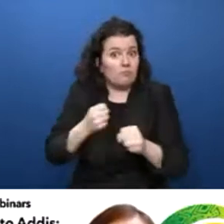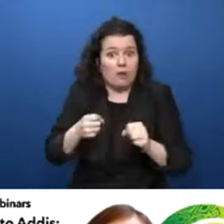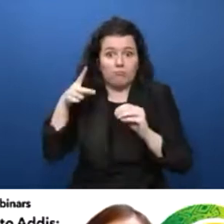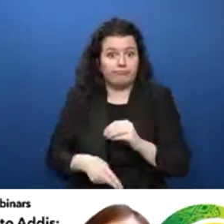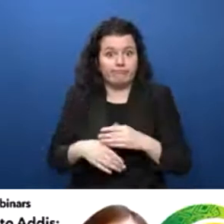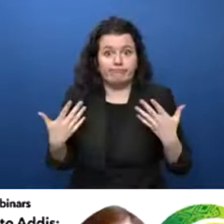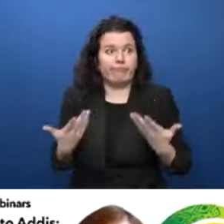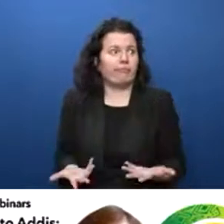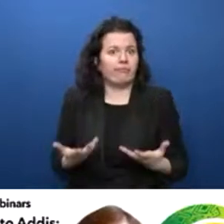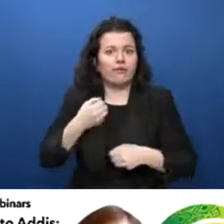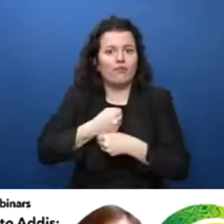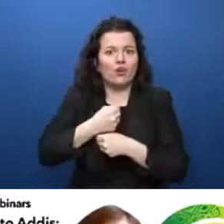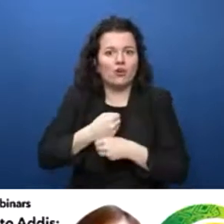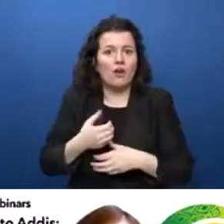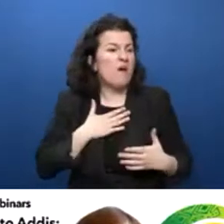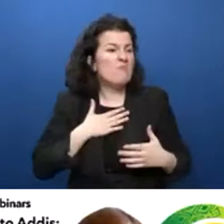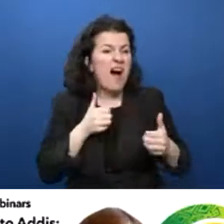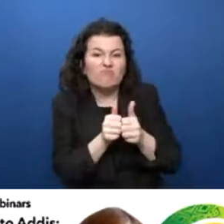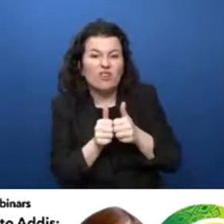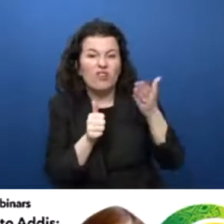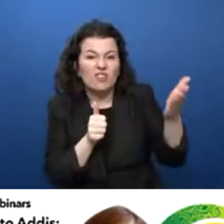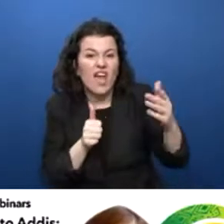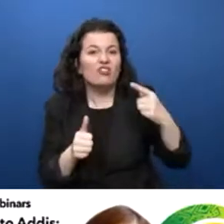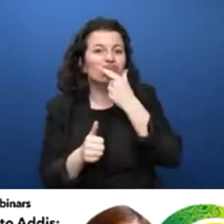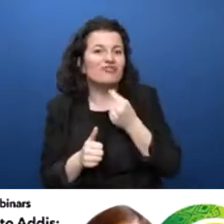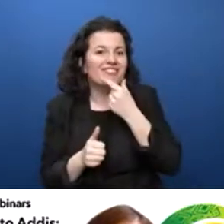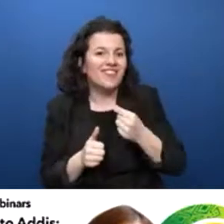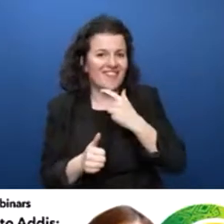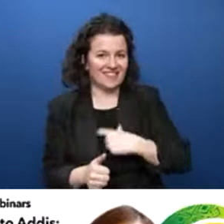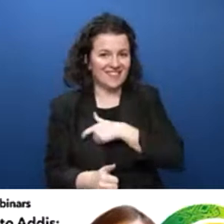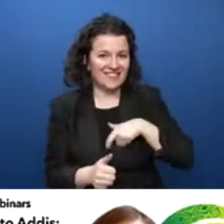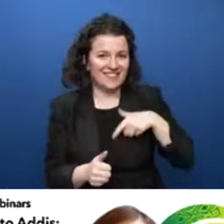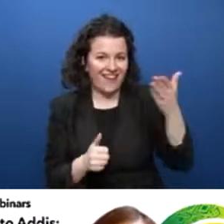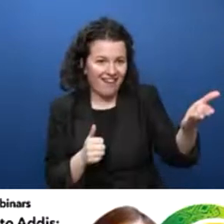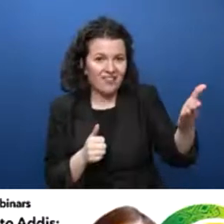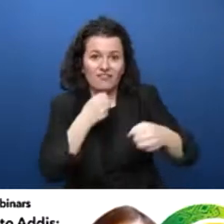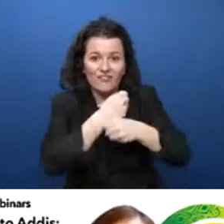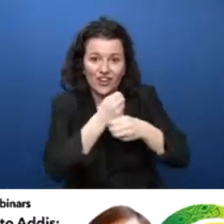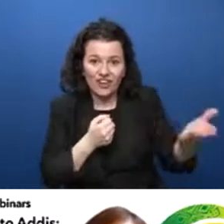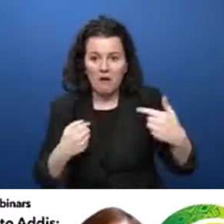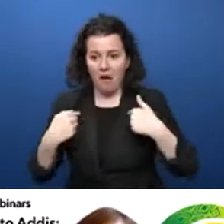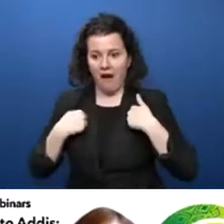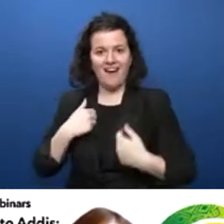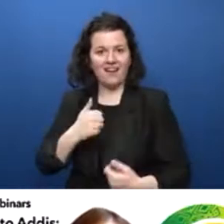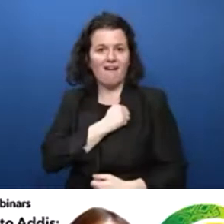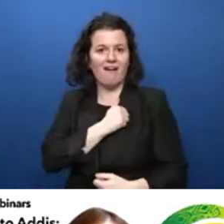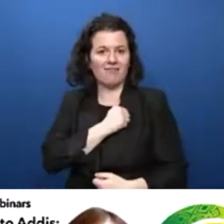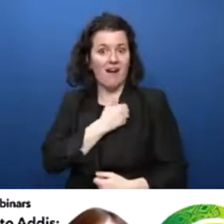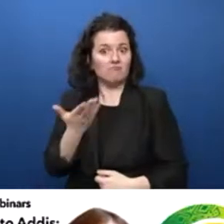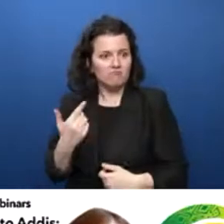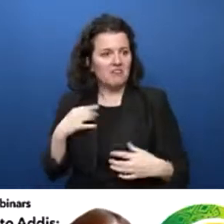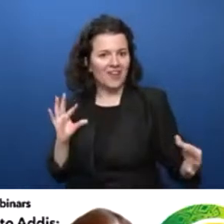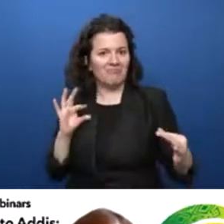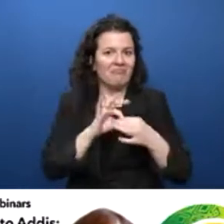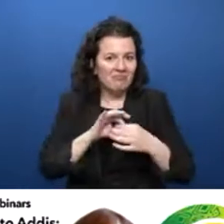colleagues are based in Geneva, and I'm based in Canada. I really enjoy working with the ITU as part of the Generation Connect